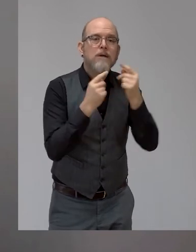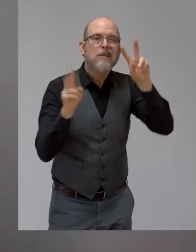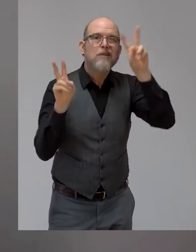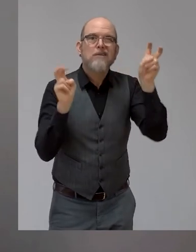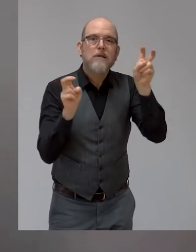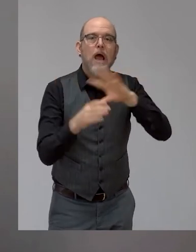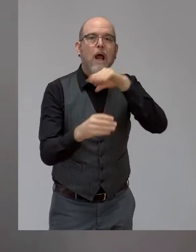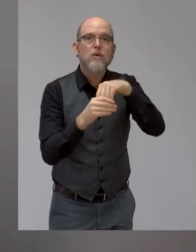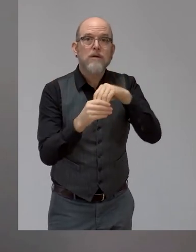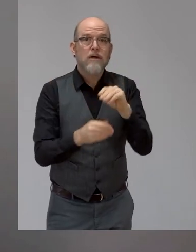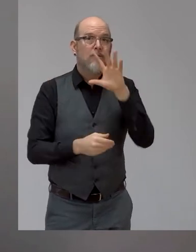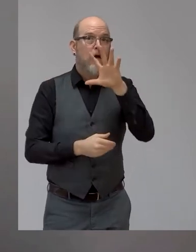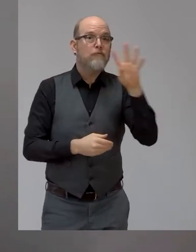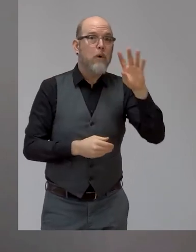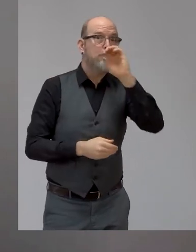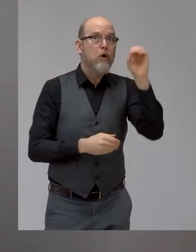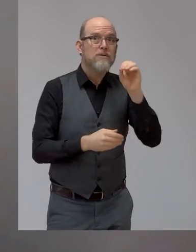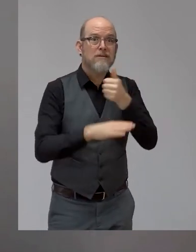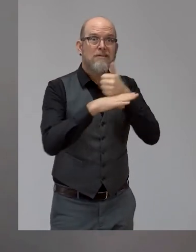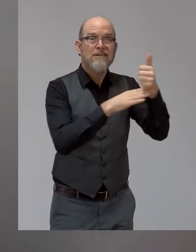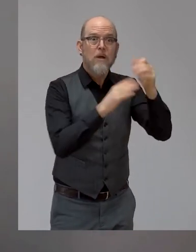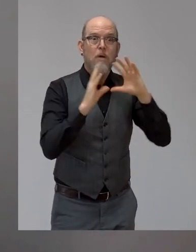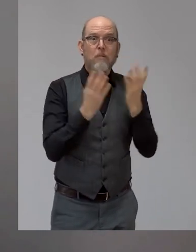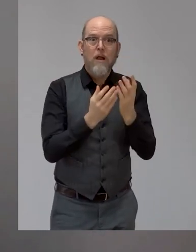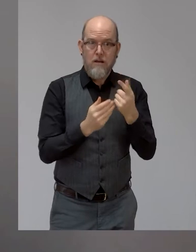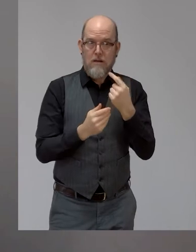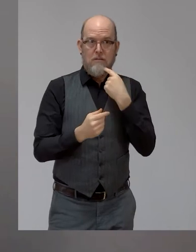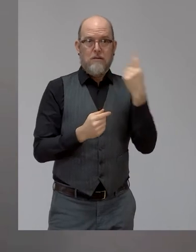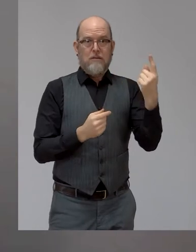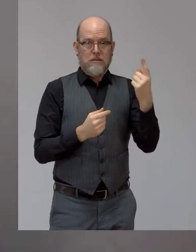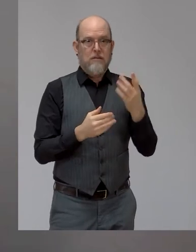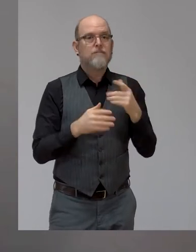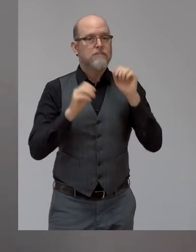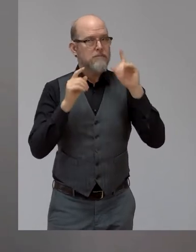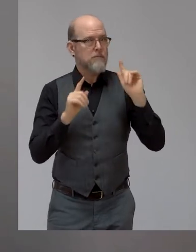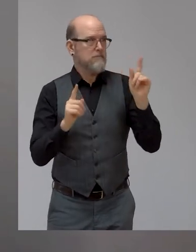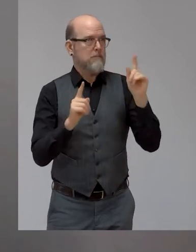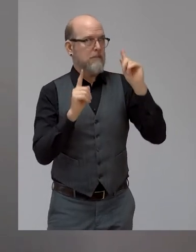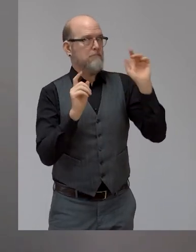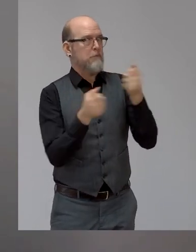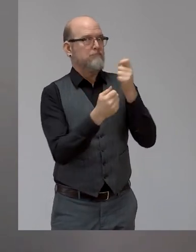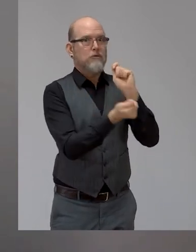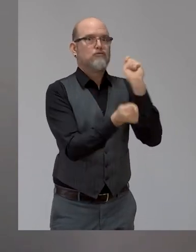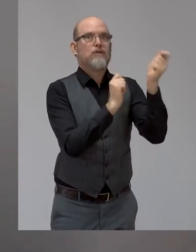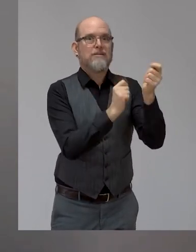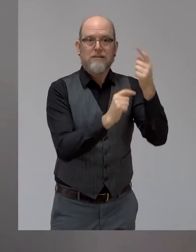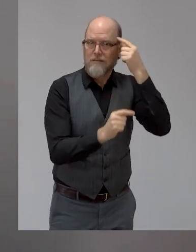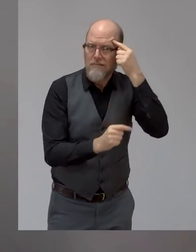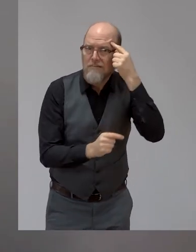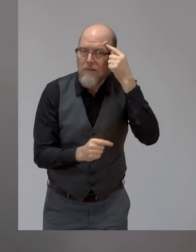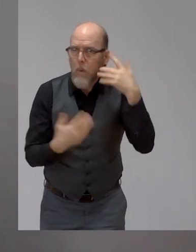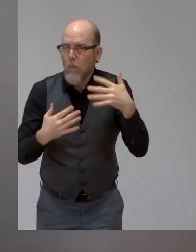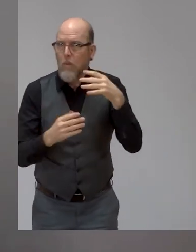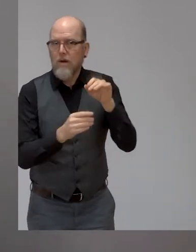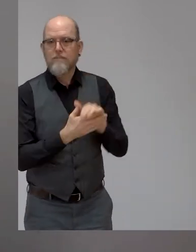we even hope for inclusive employment. There's another fact. 7% of our C-suite have a